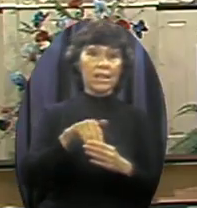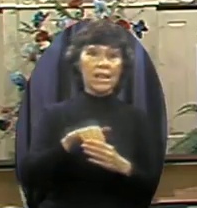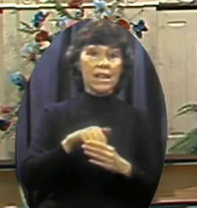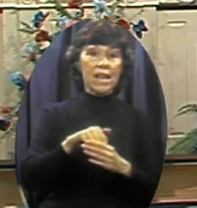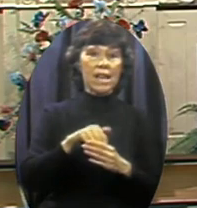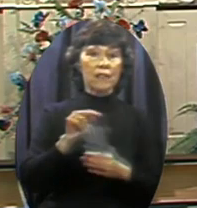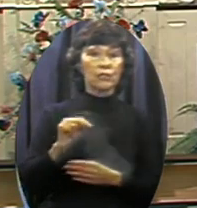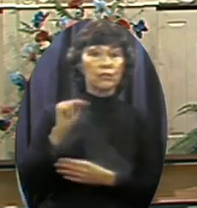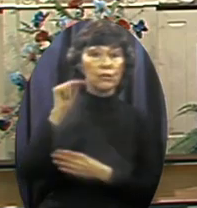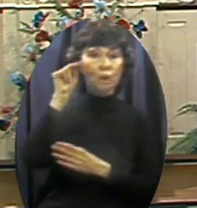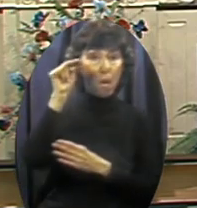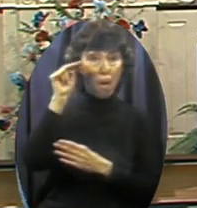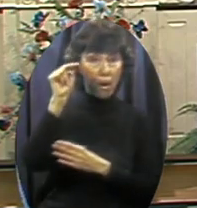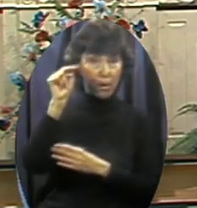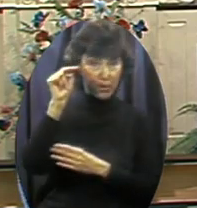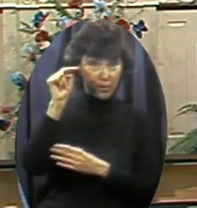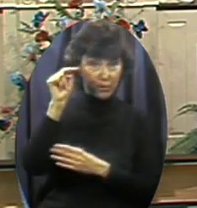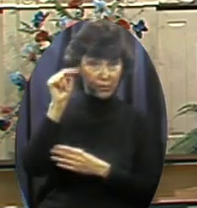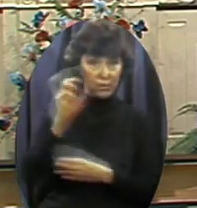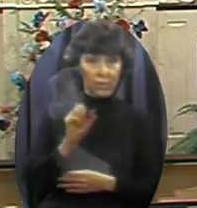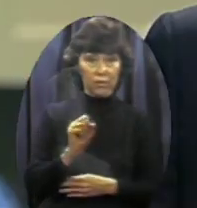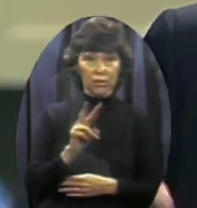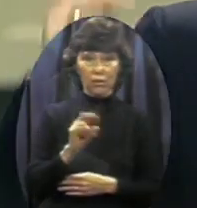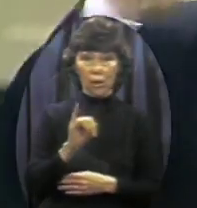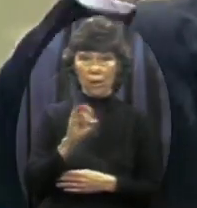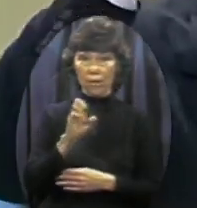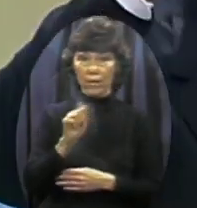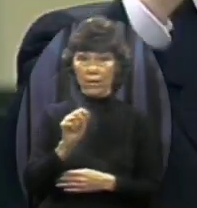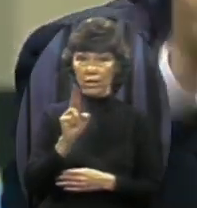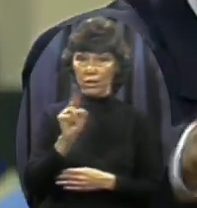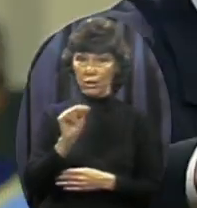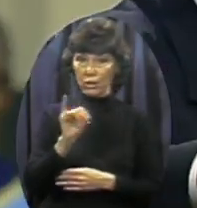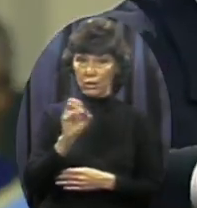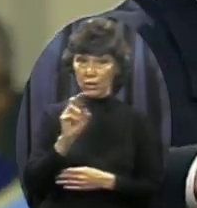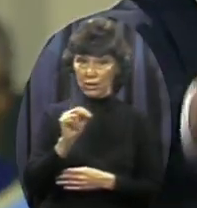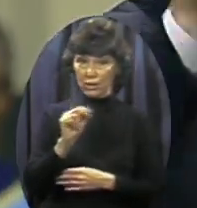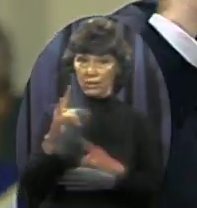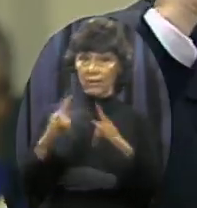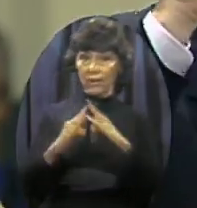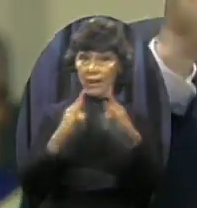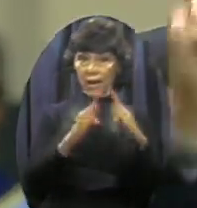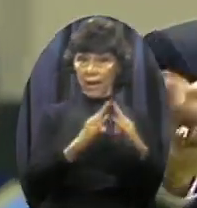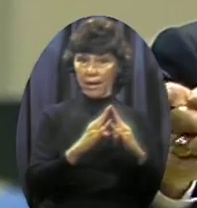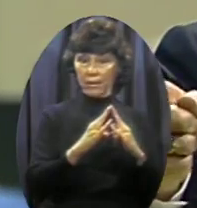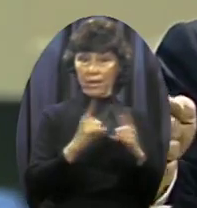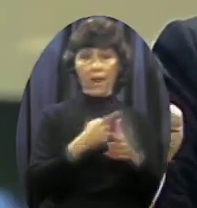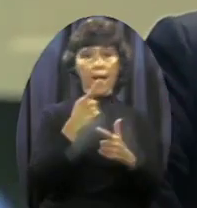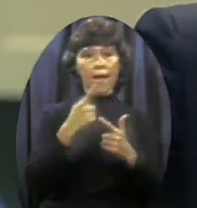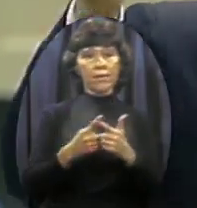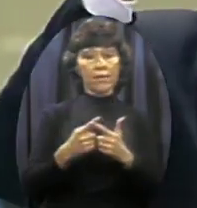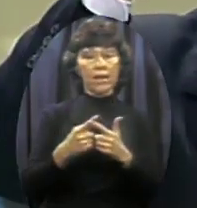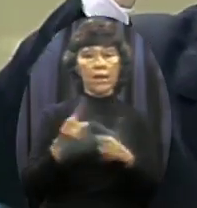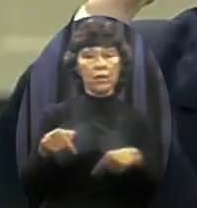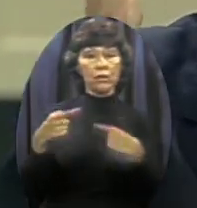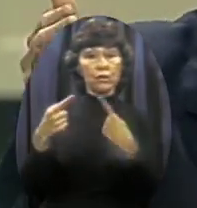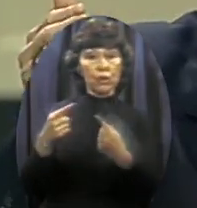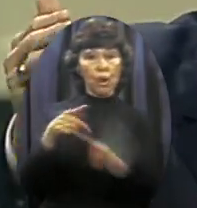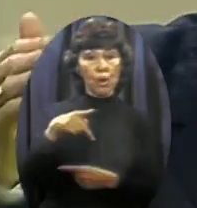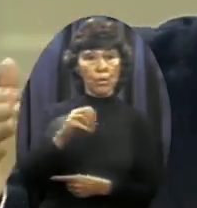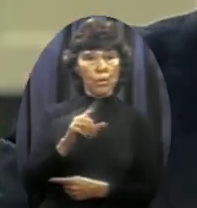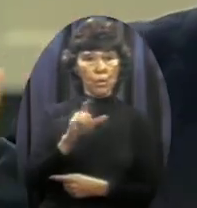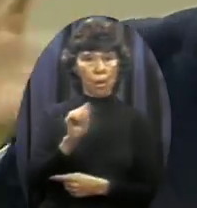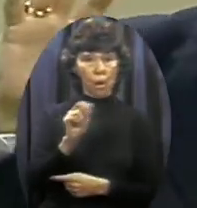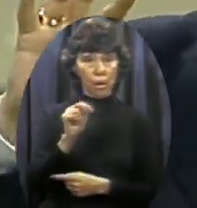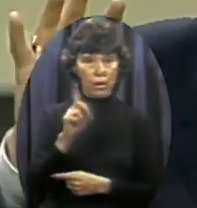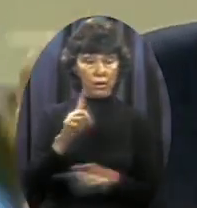million slaves in the Soviet Union And then when you go to Poland When you go to Afghanistan When you go to all